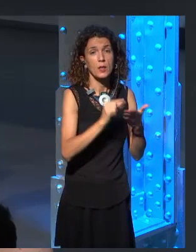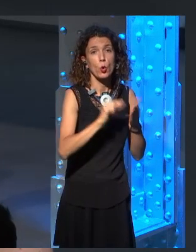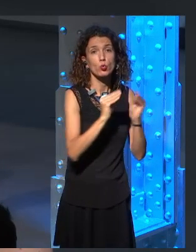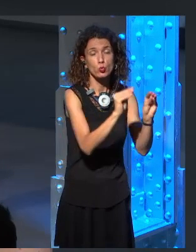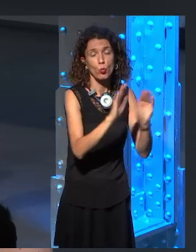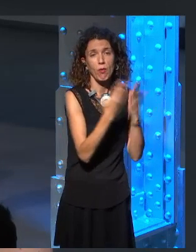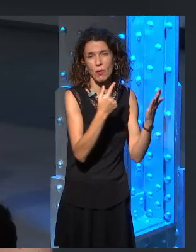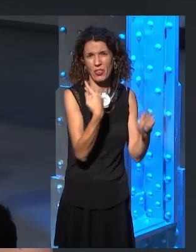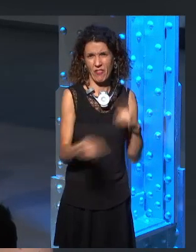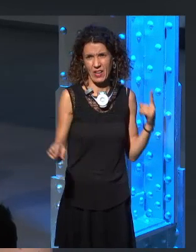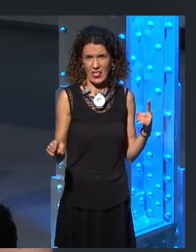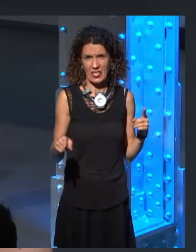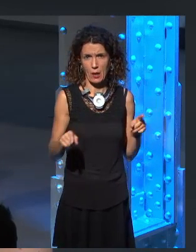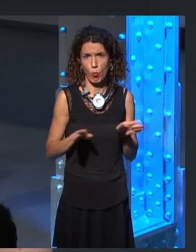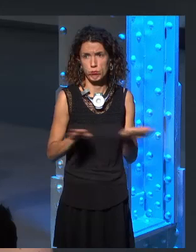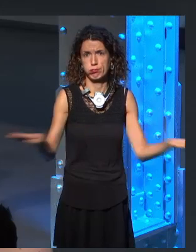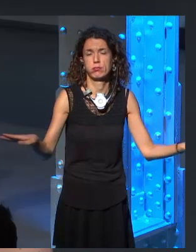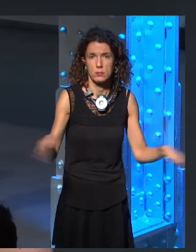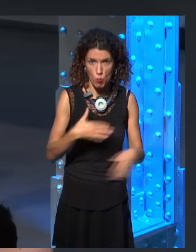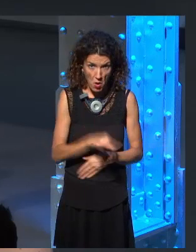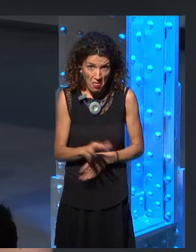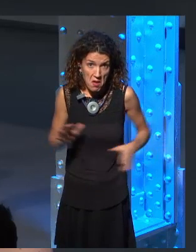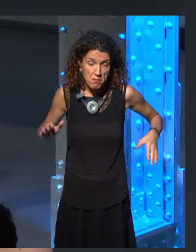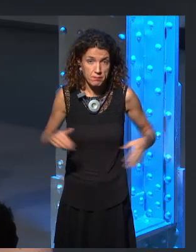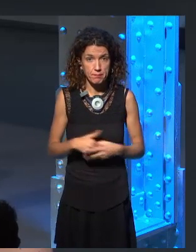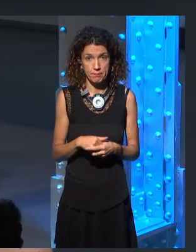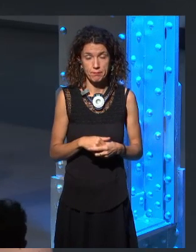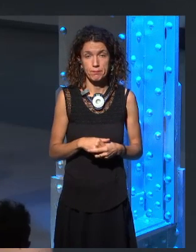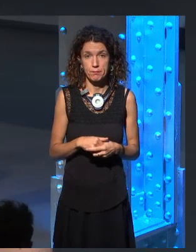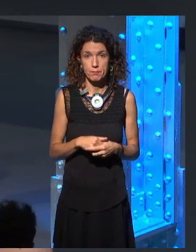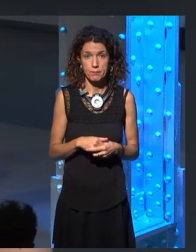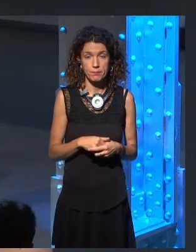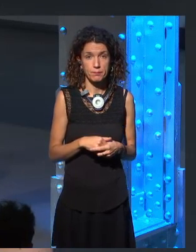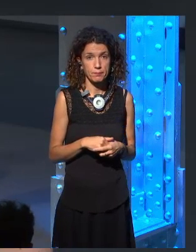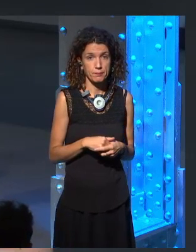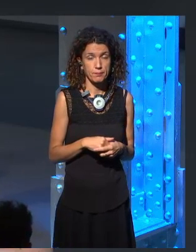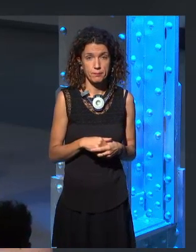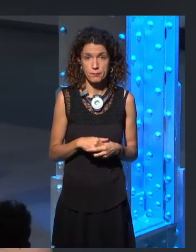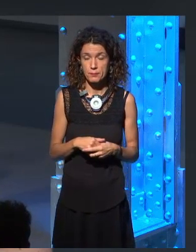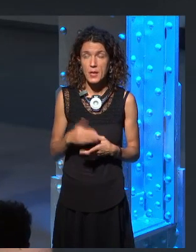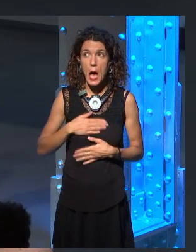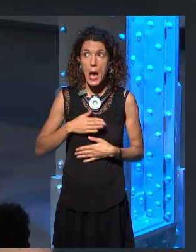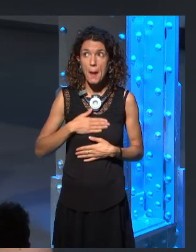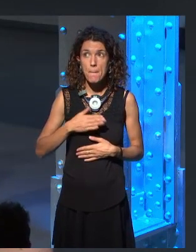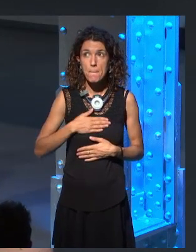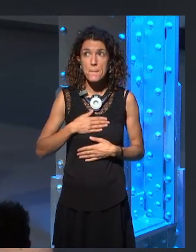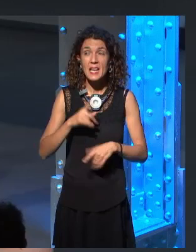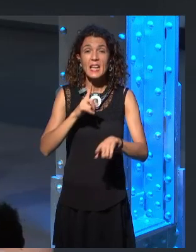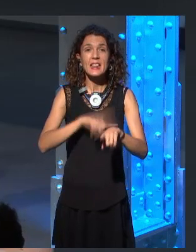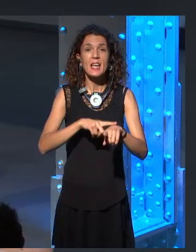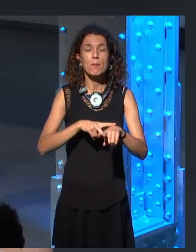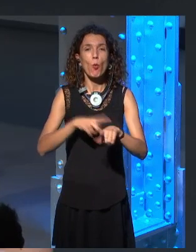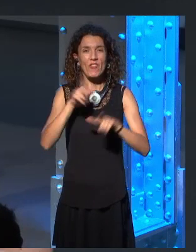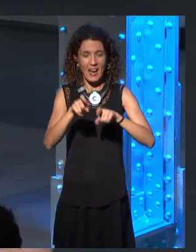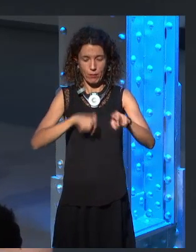uh, I'm open to the idea even if anything involving time travel generally gives me a headache. So, I'm